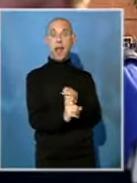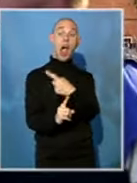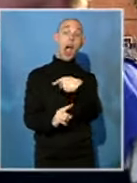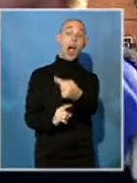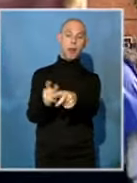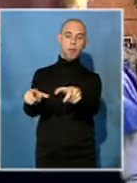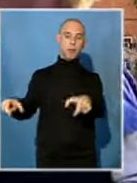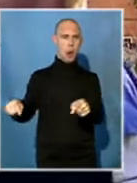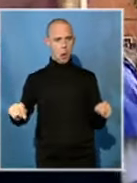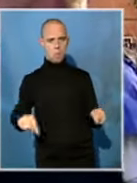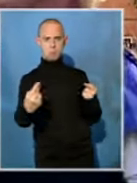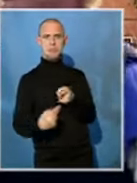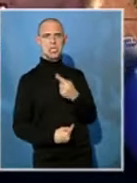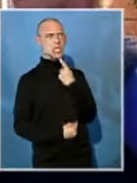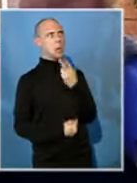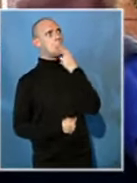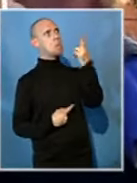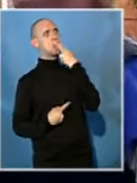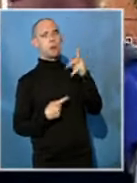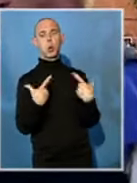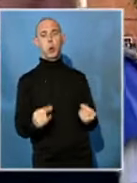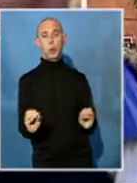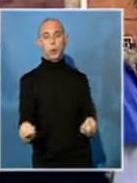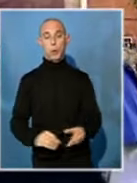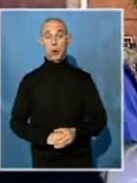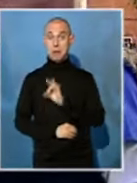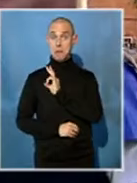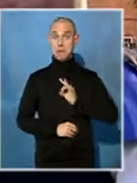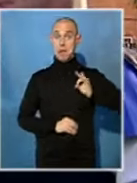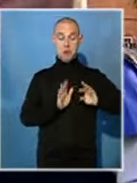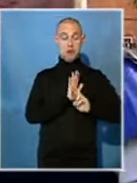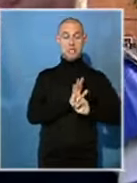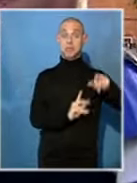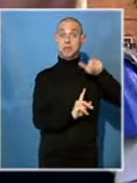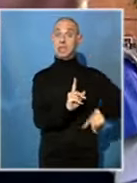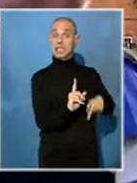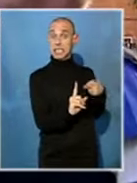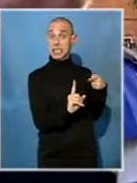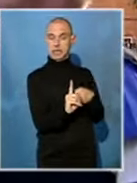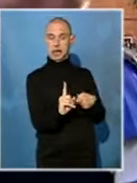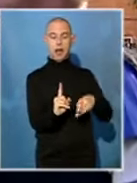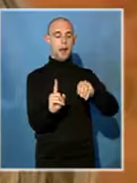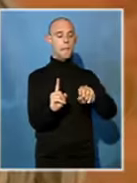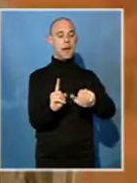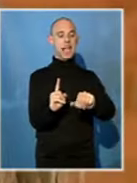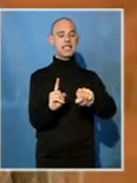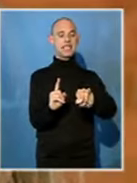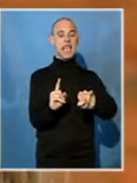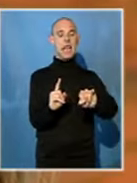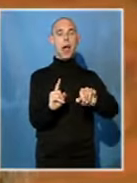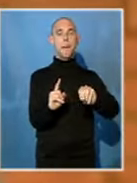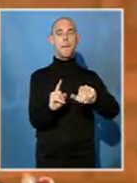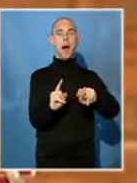who accused the party of making empty promises. Mayoral candidate Solim Simanga was on a charm offensive at